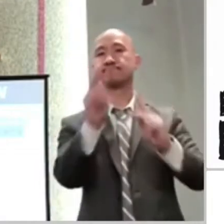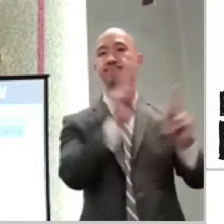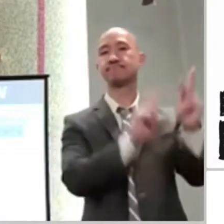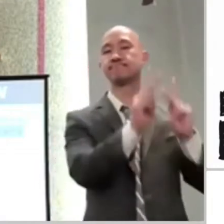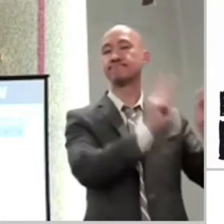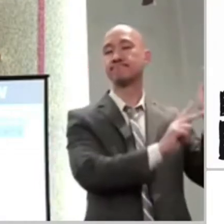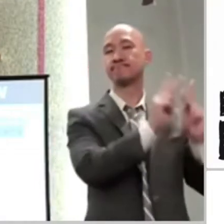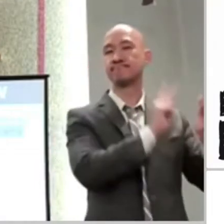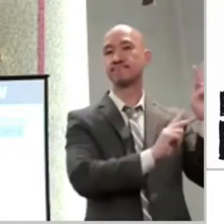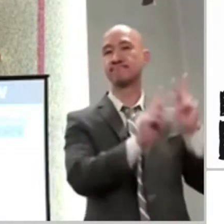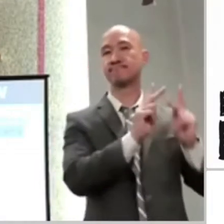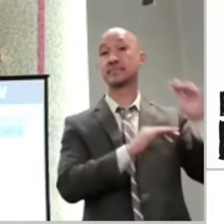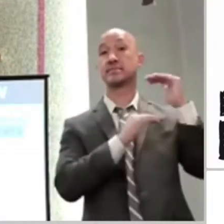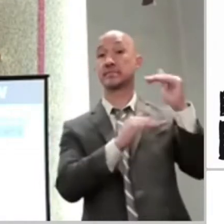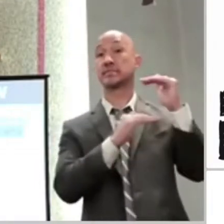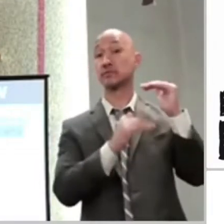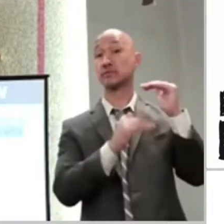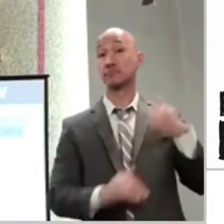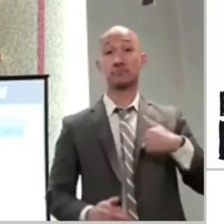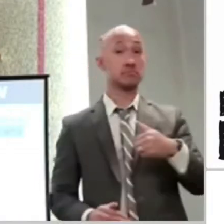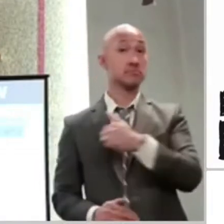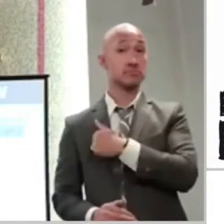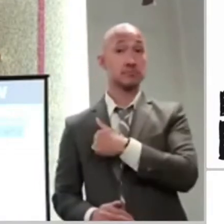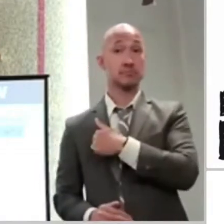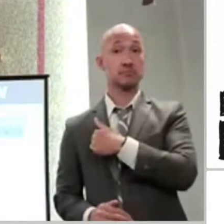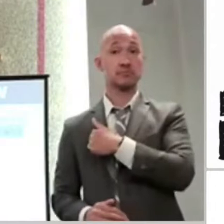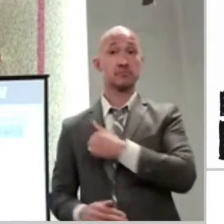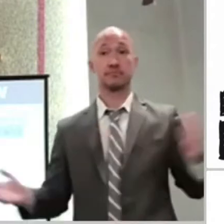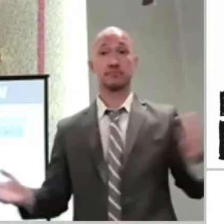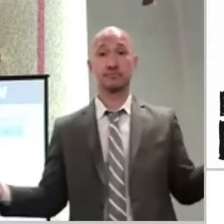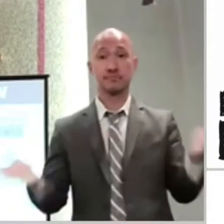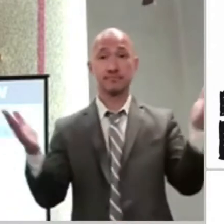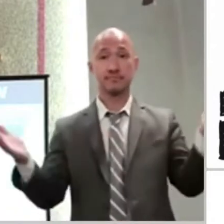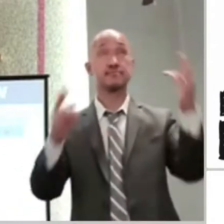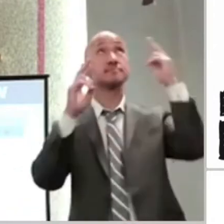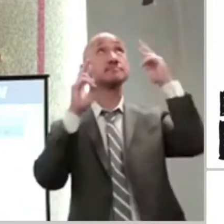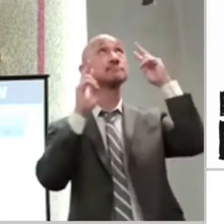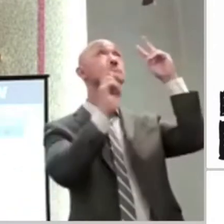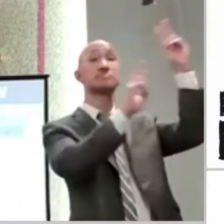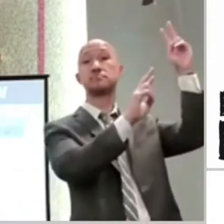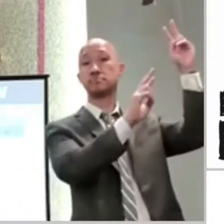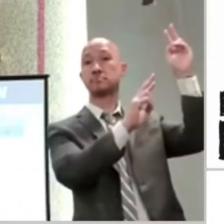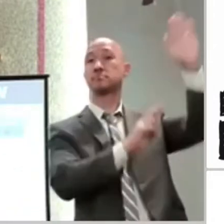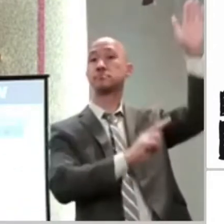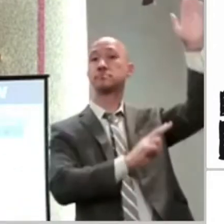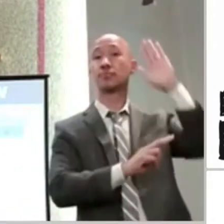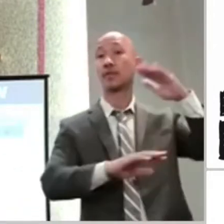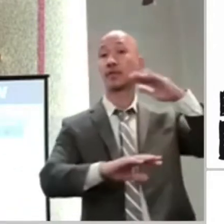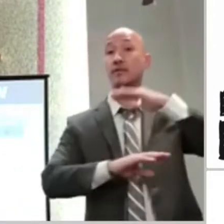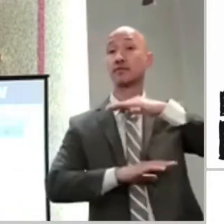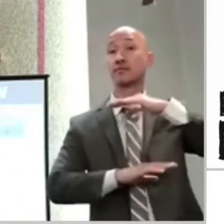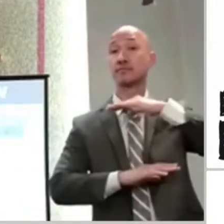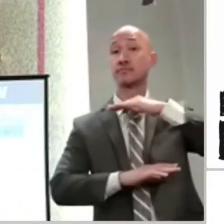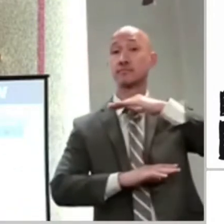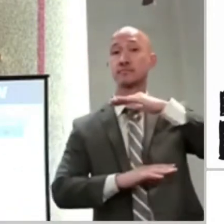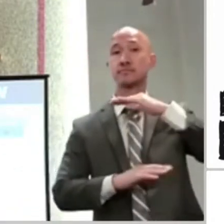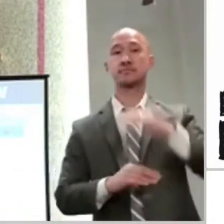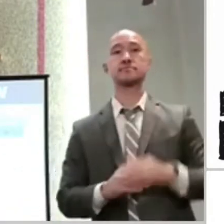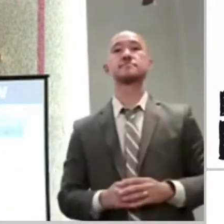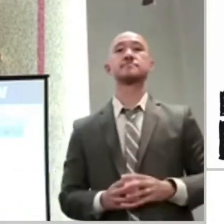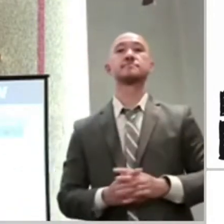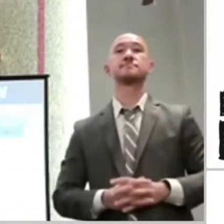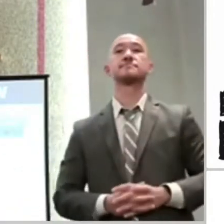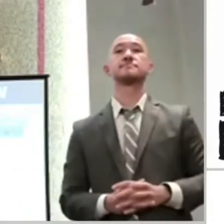Christ Jesus. Let's start looking to God to have our needs met. And something that troubles me